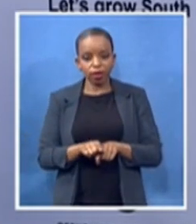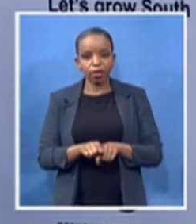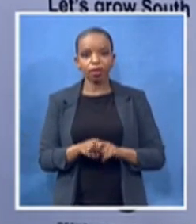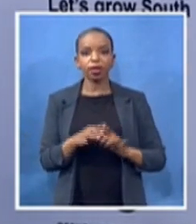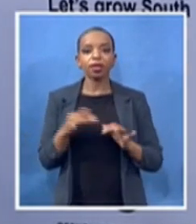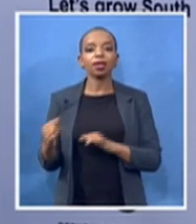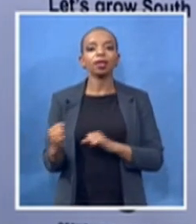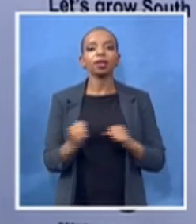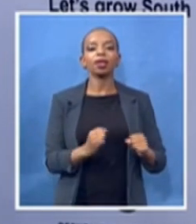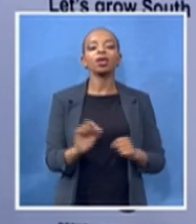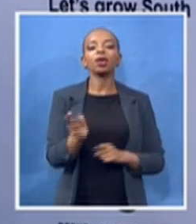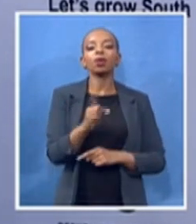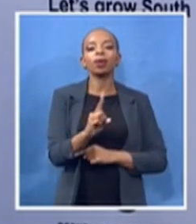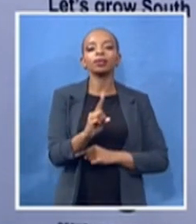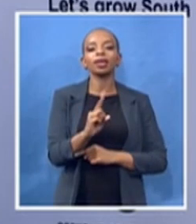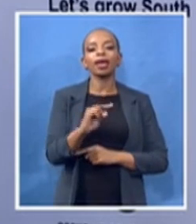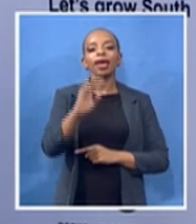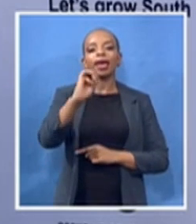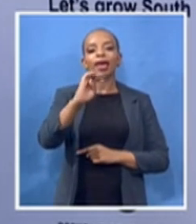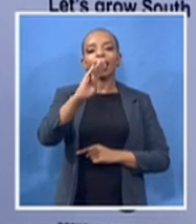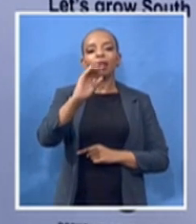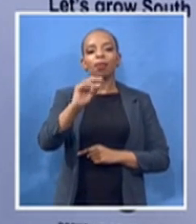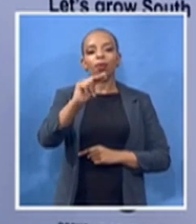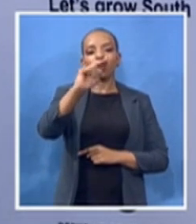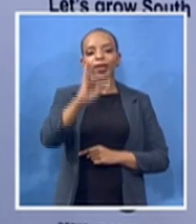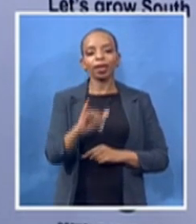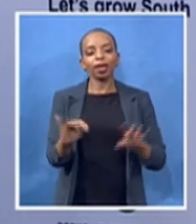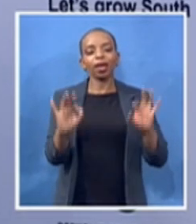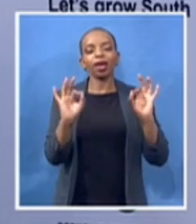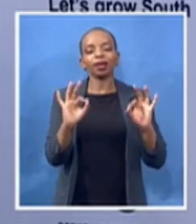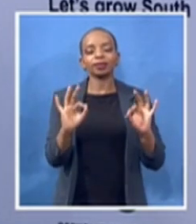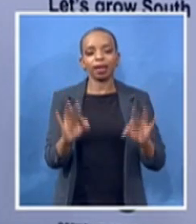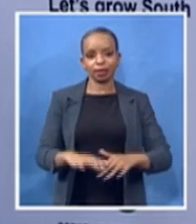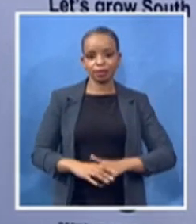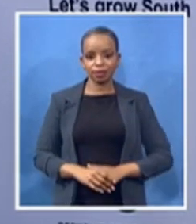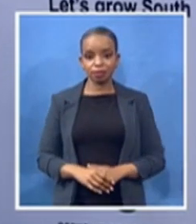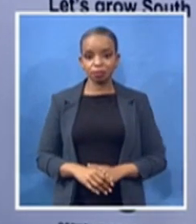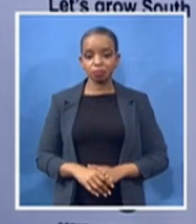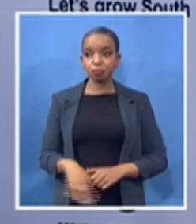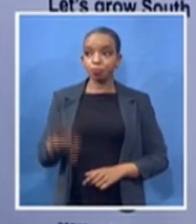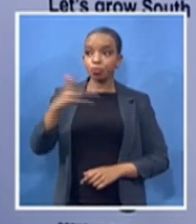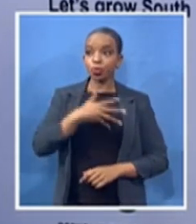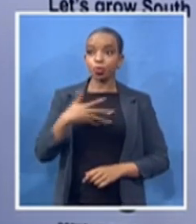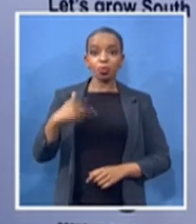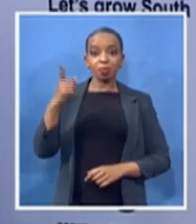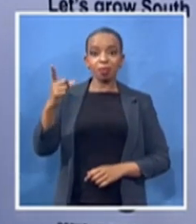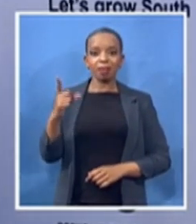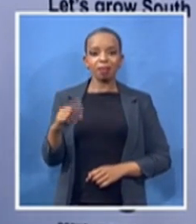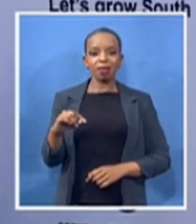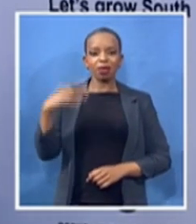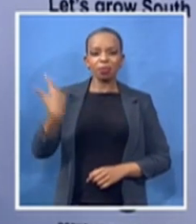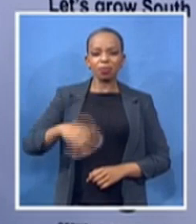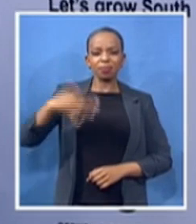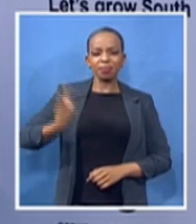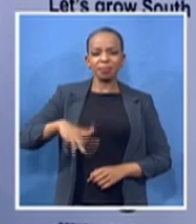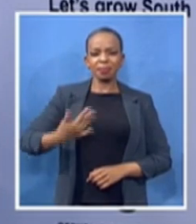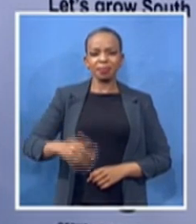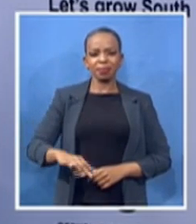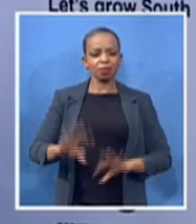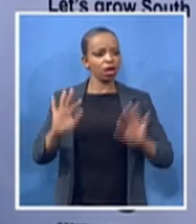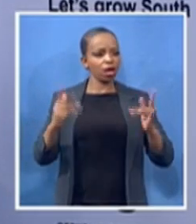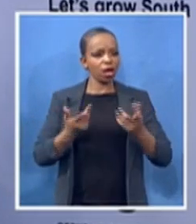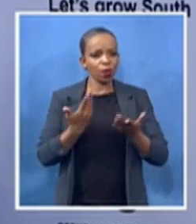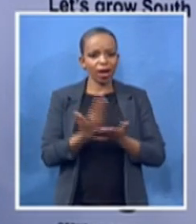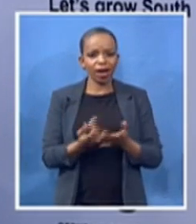was a shining star how can we not be even shining brighter and even in her darkest hours and decades